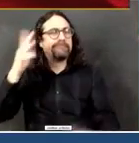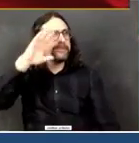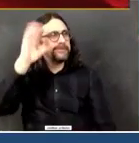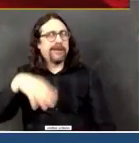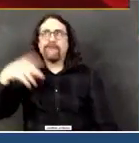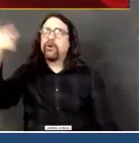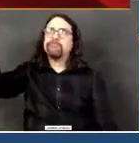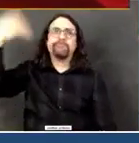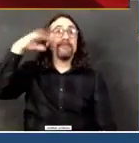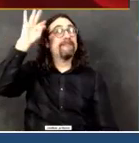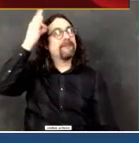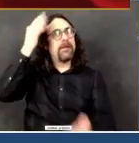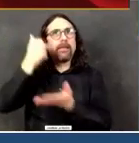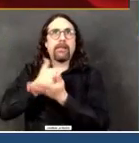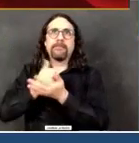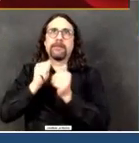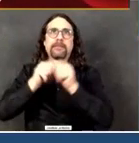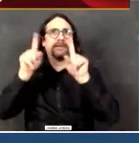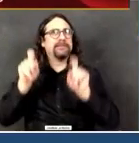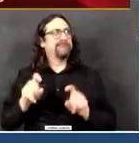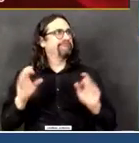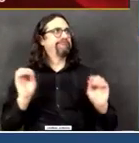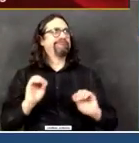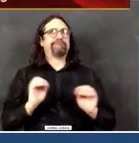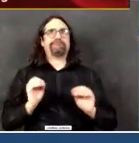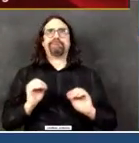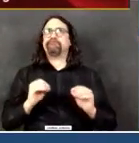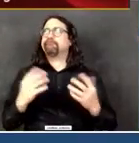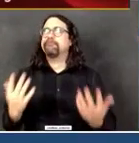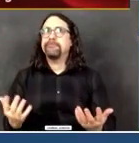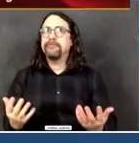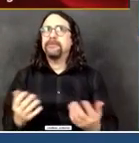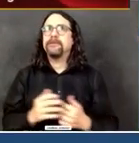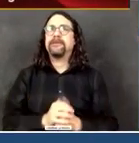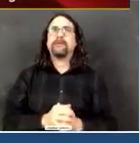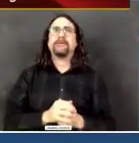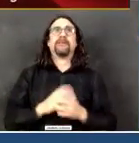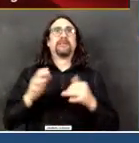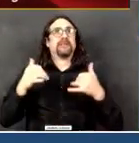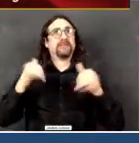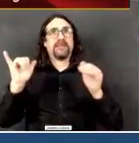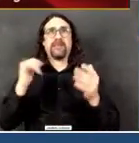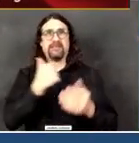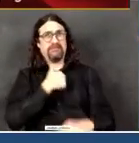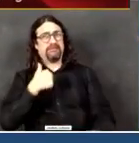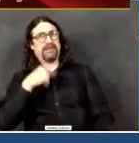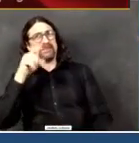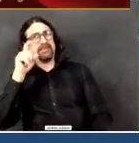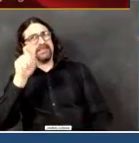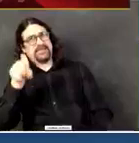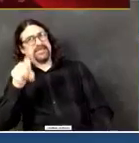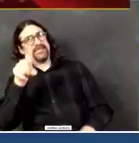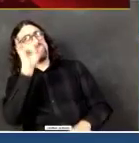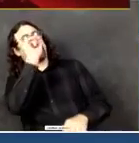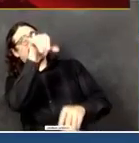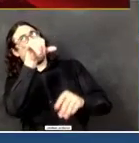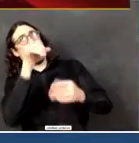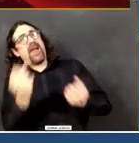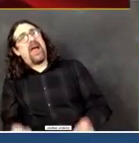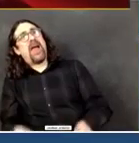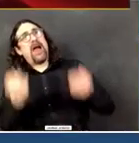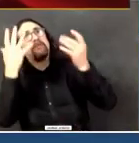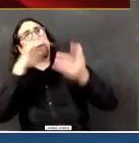not come anywhere near the numbers that we need. But we will not stop. We're continuing the conversations with the White House, with FEMA,